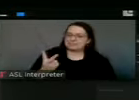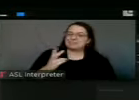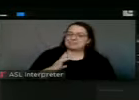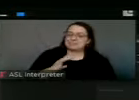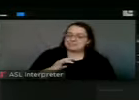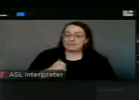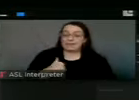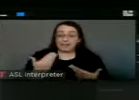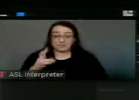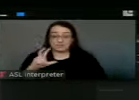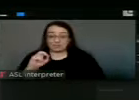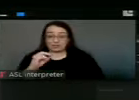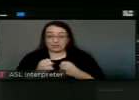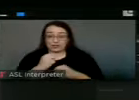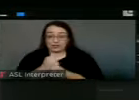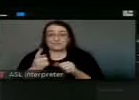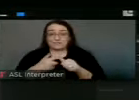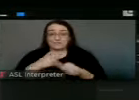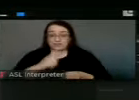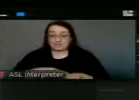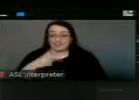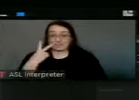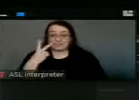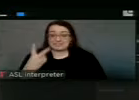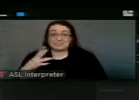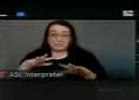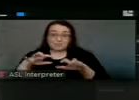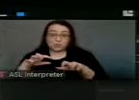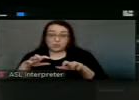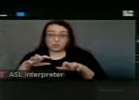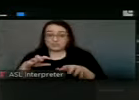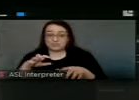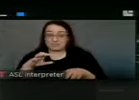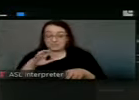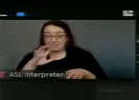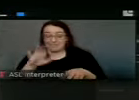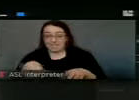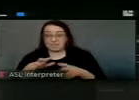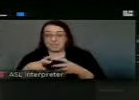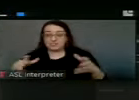I've been here 30 years, and this is the first time I've seen it frozen to that extent.